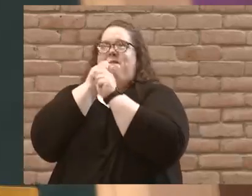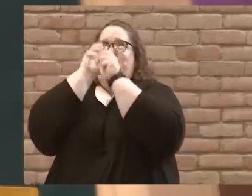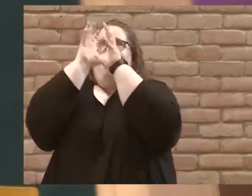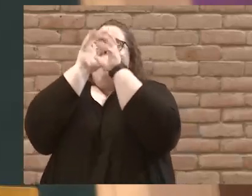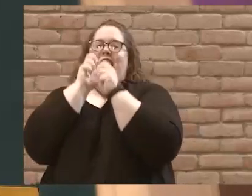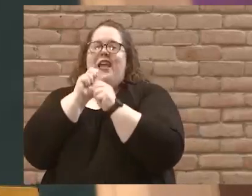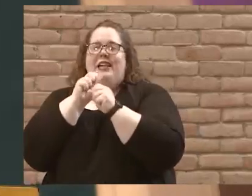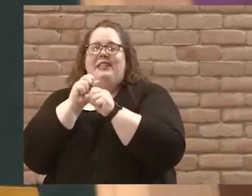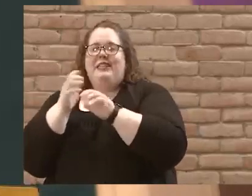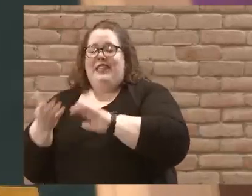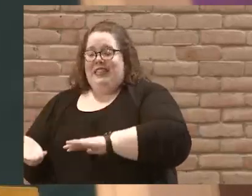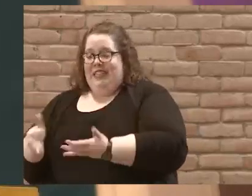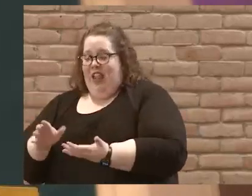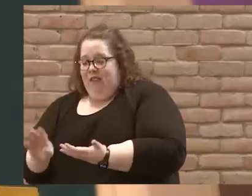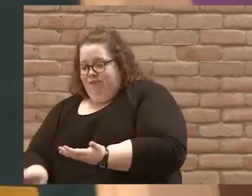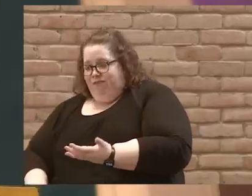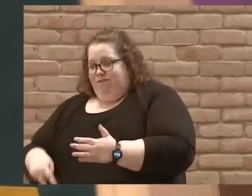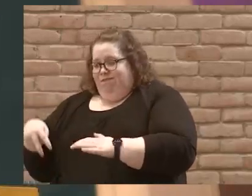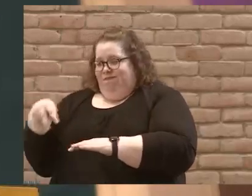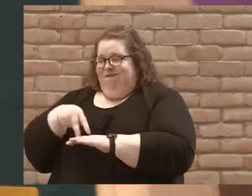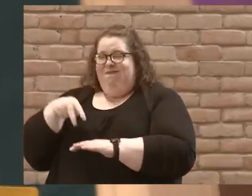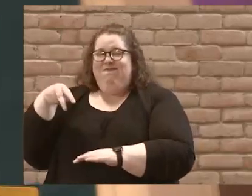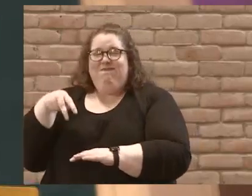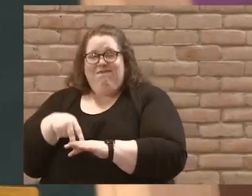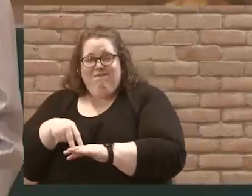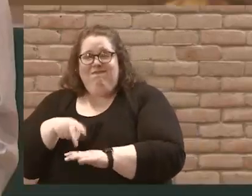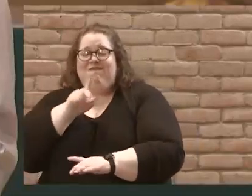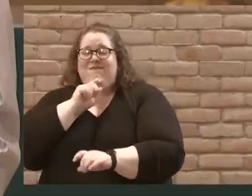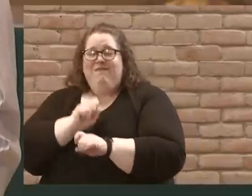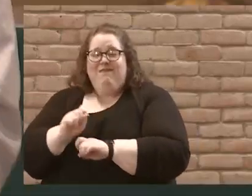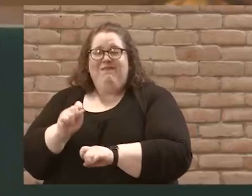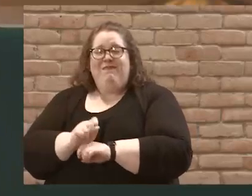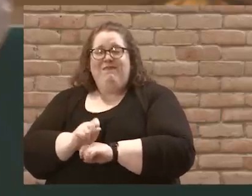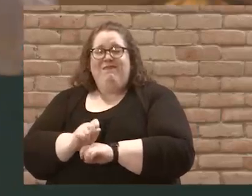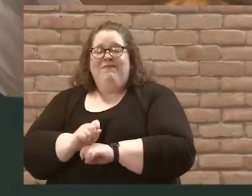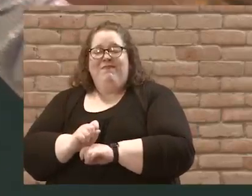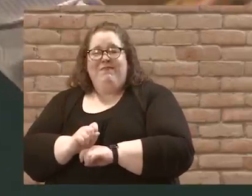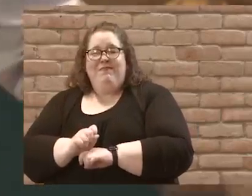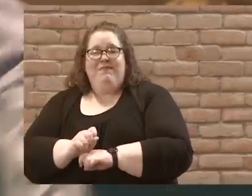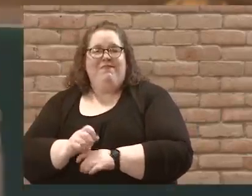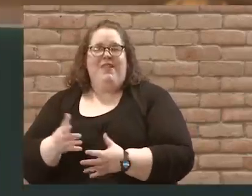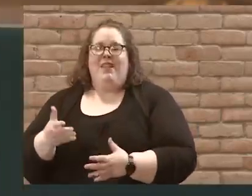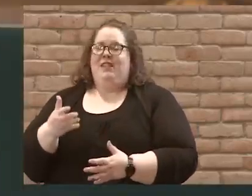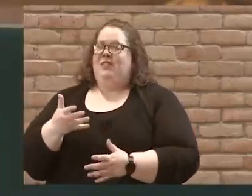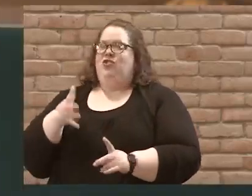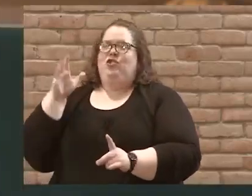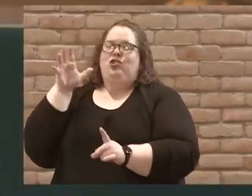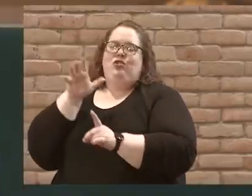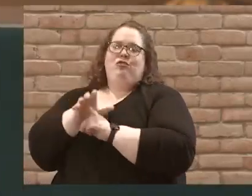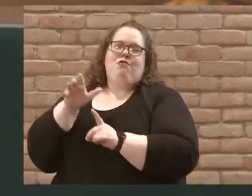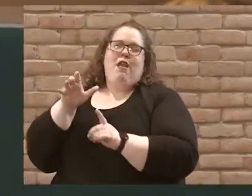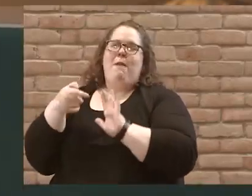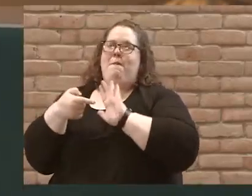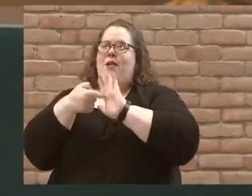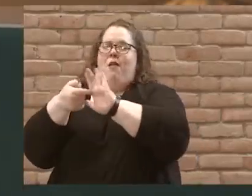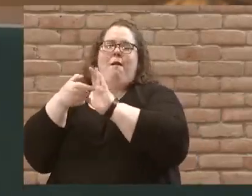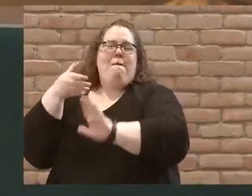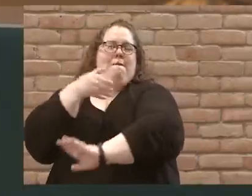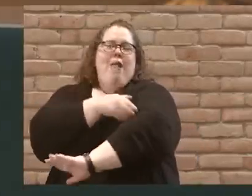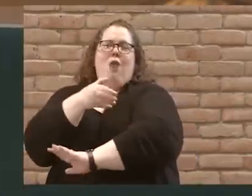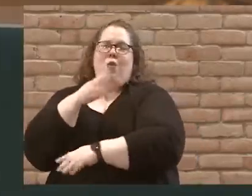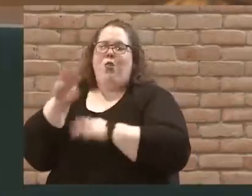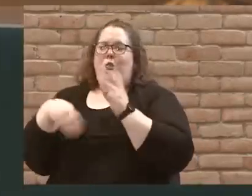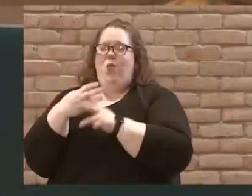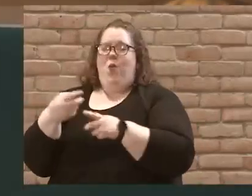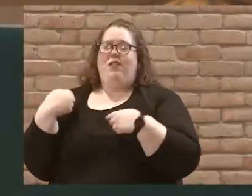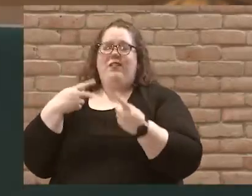ways he rose physically from the dead. the greatest display of power that the world has ever seen